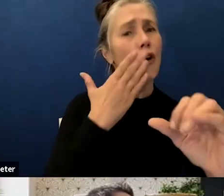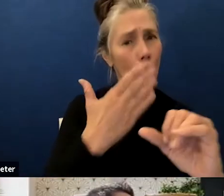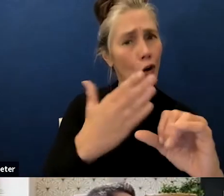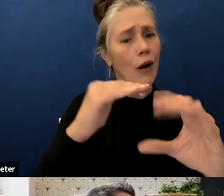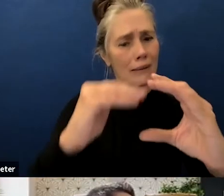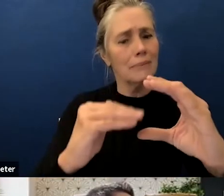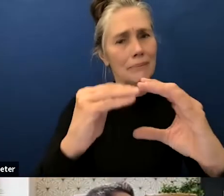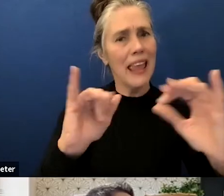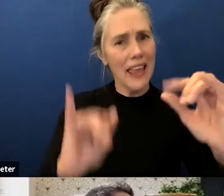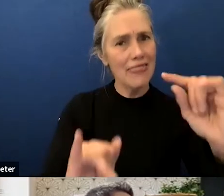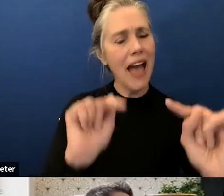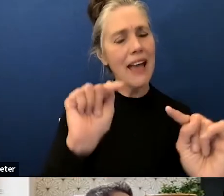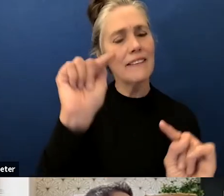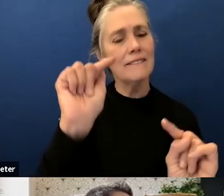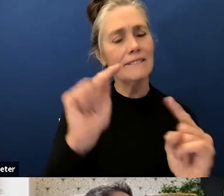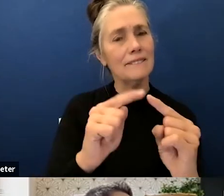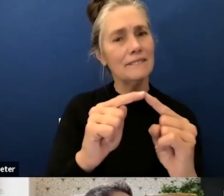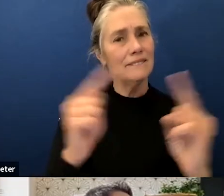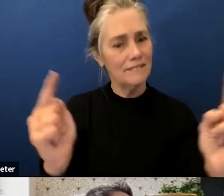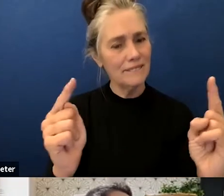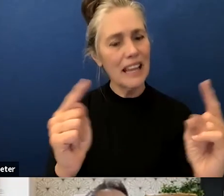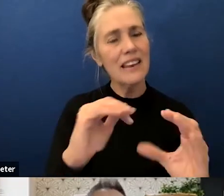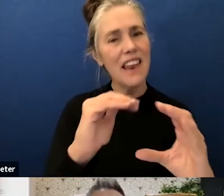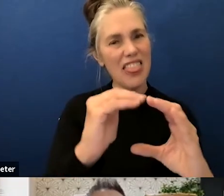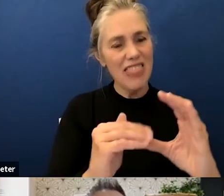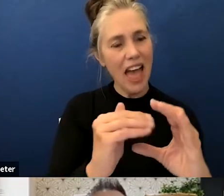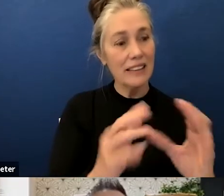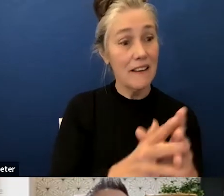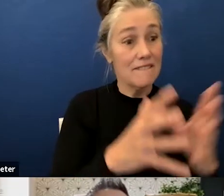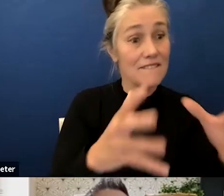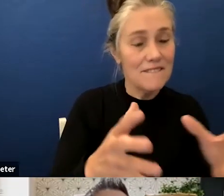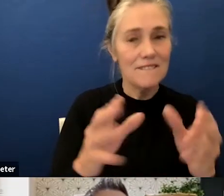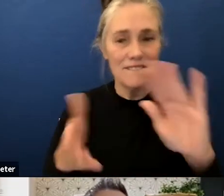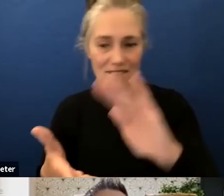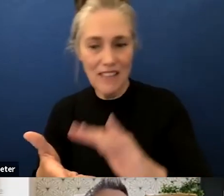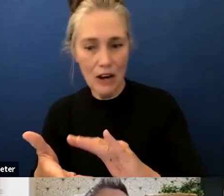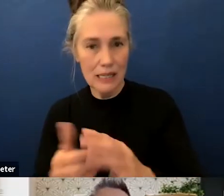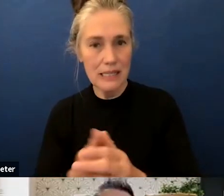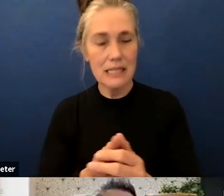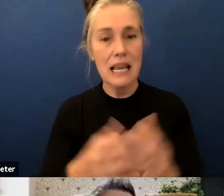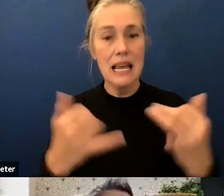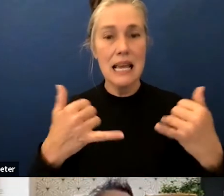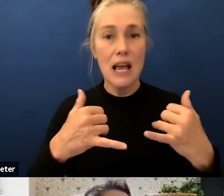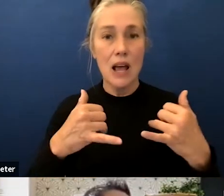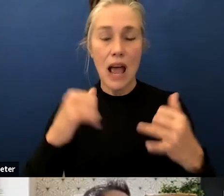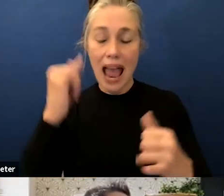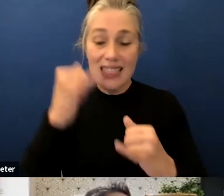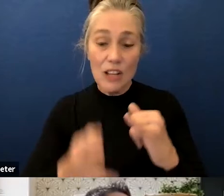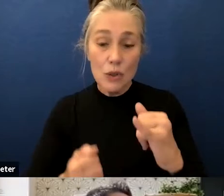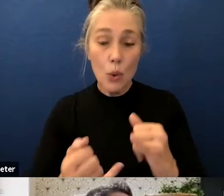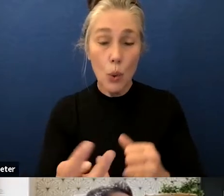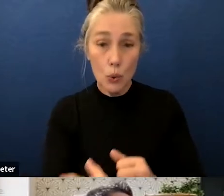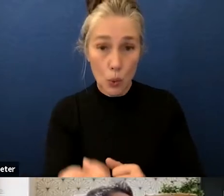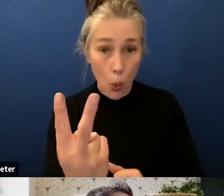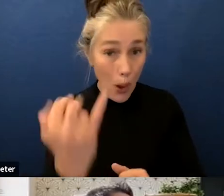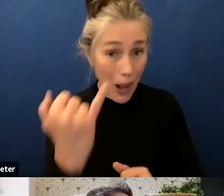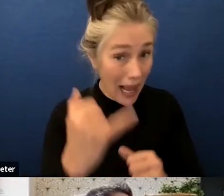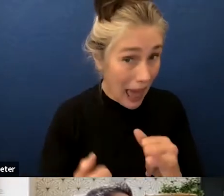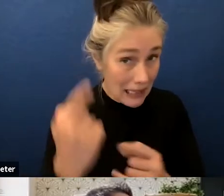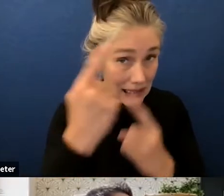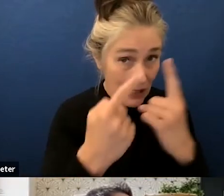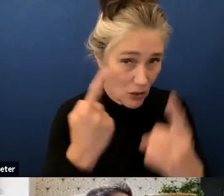now that one i would say based on further revision still isn't one that's um met those two last considerations we've talked about the most